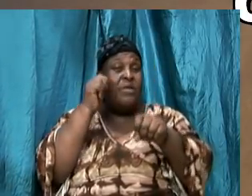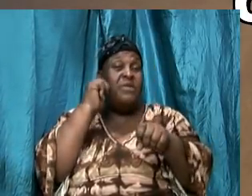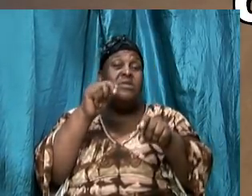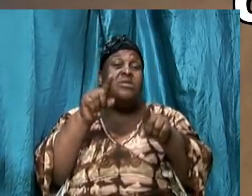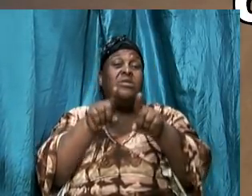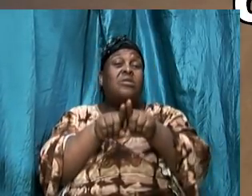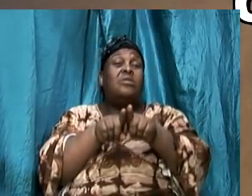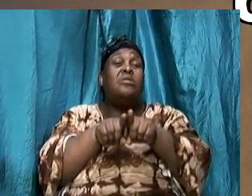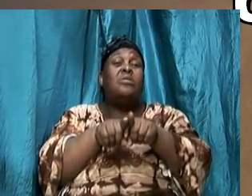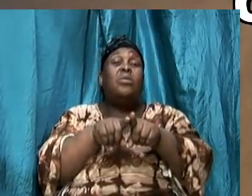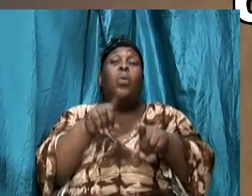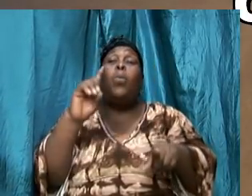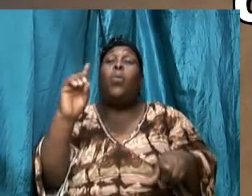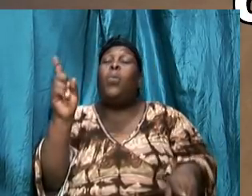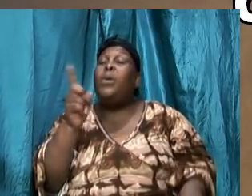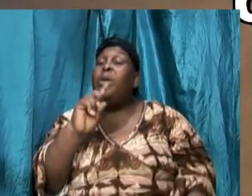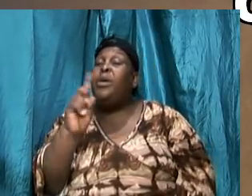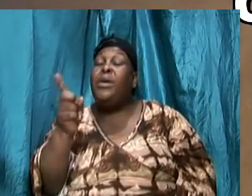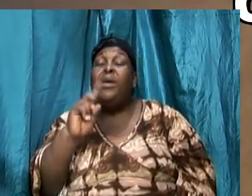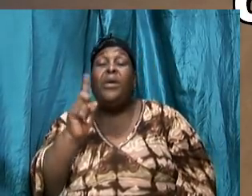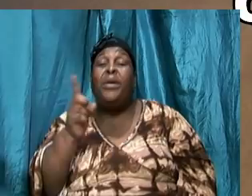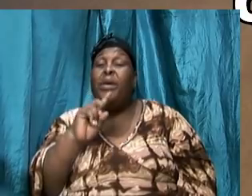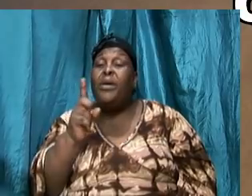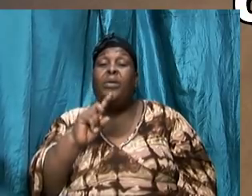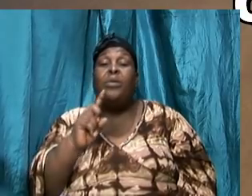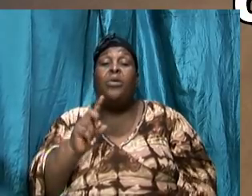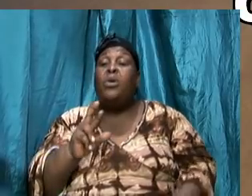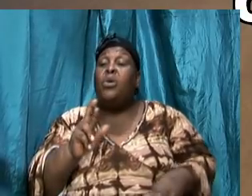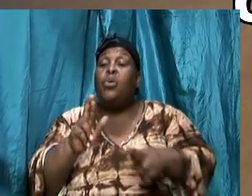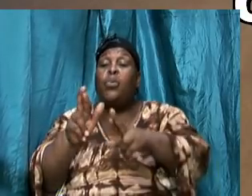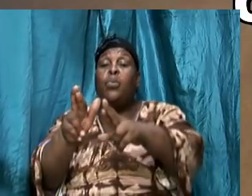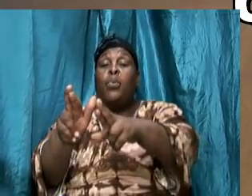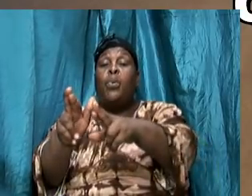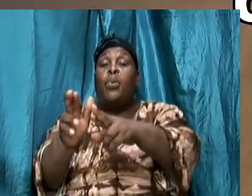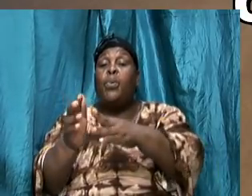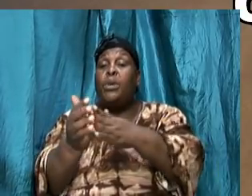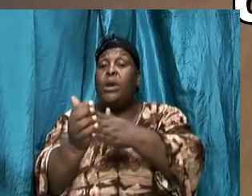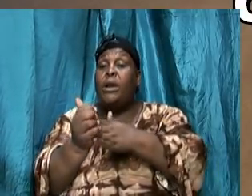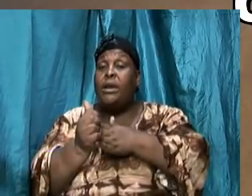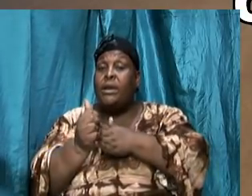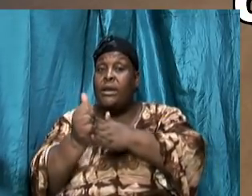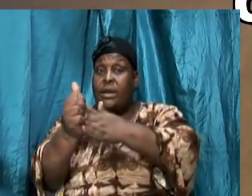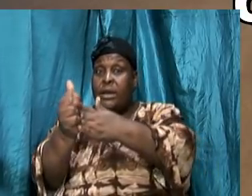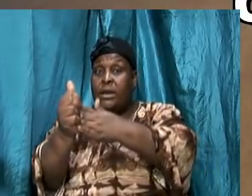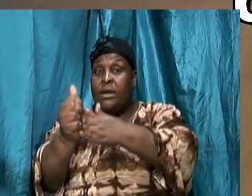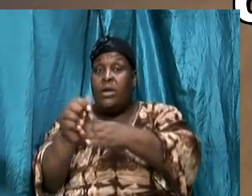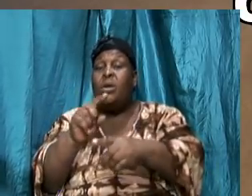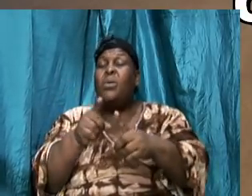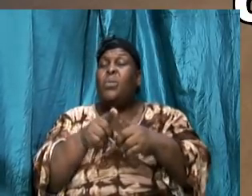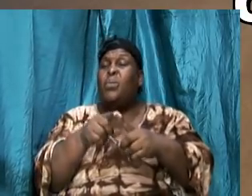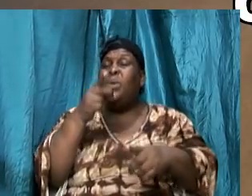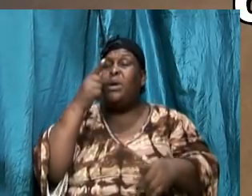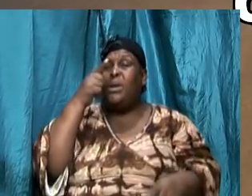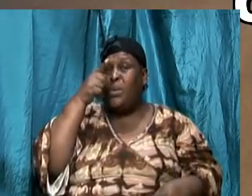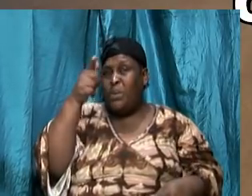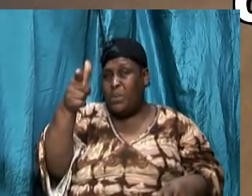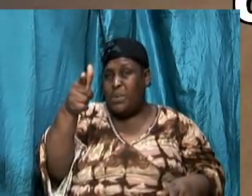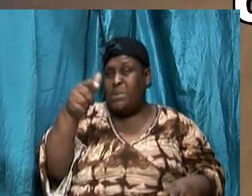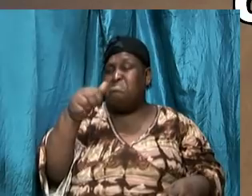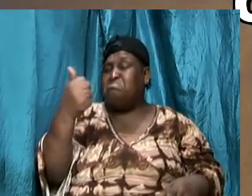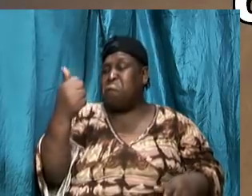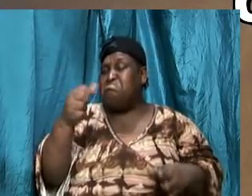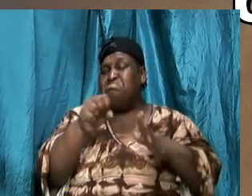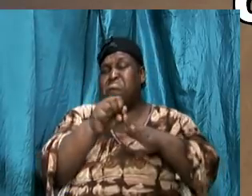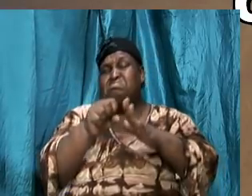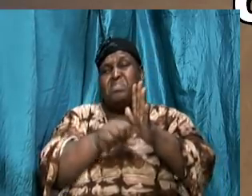does this road lead? And it is when we look at another scripture where